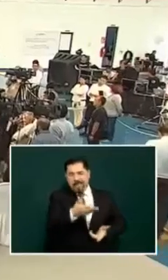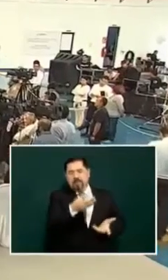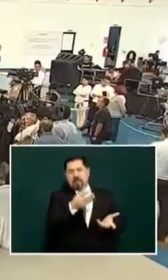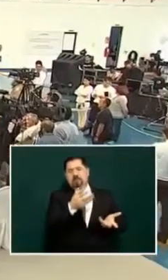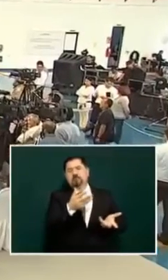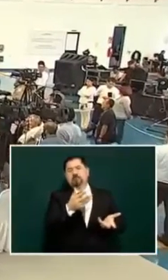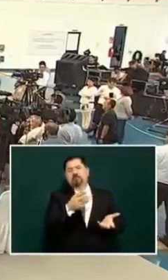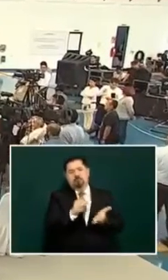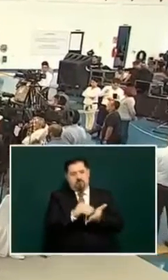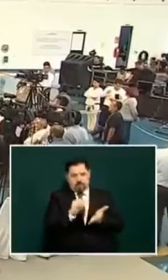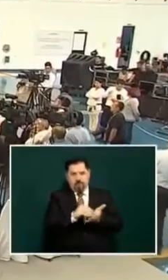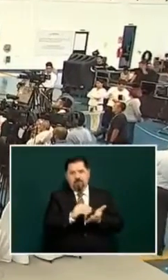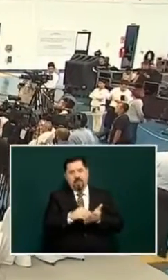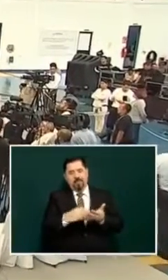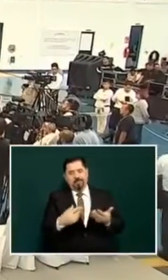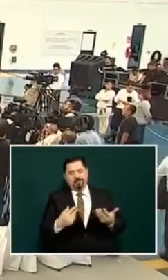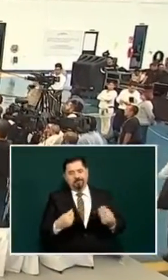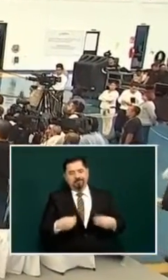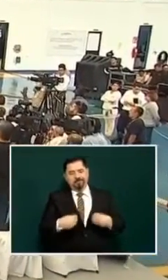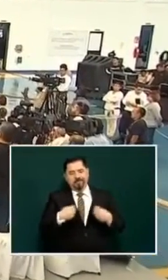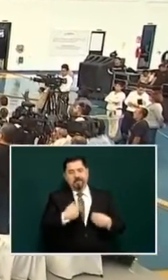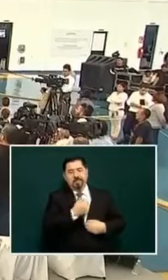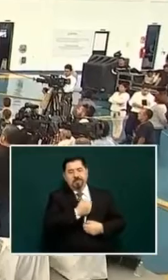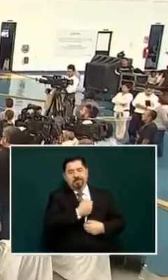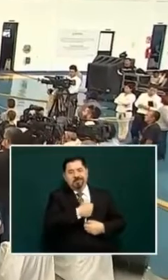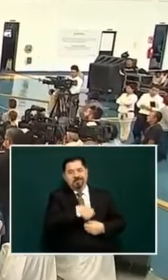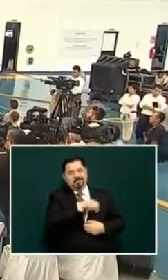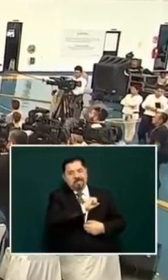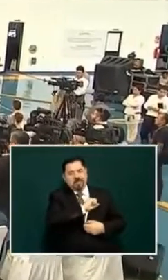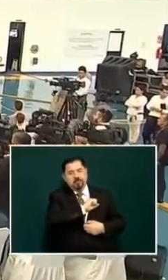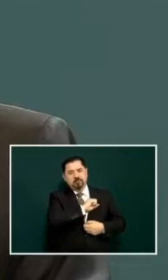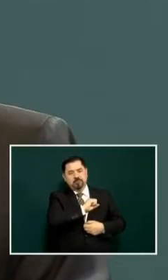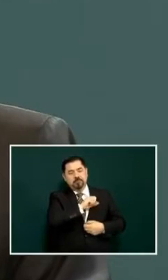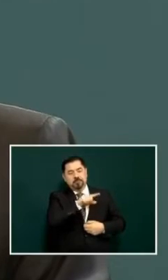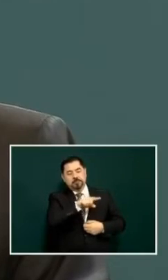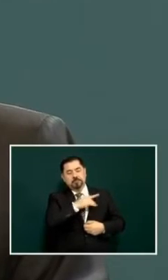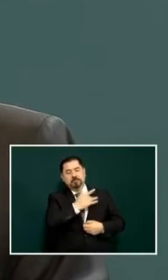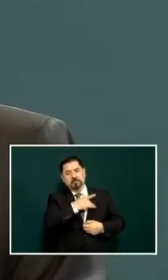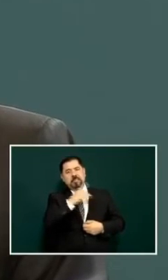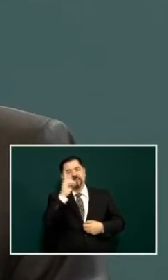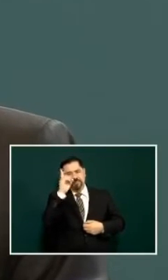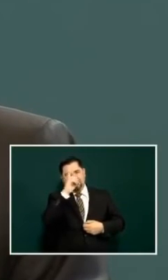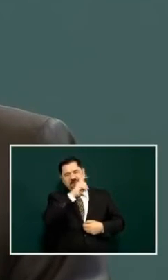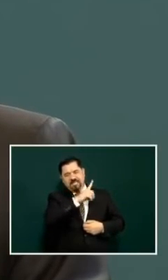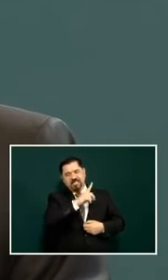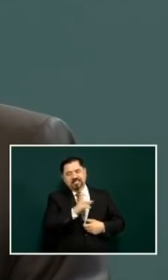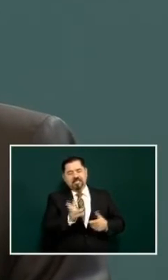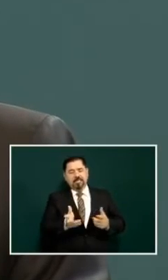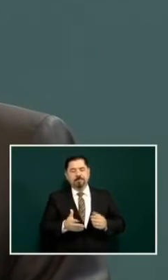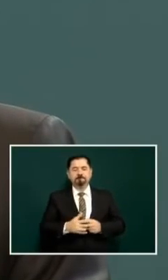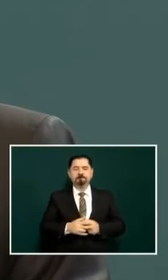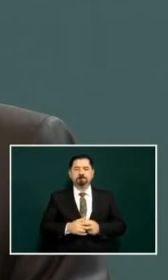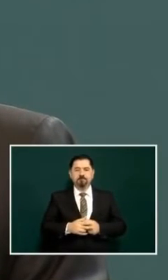that are now in a situation of health that's difficult and the time has passed